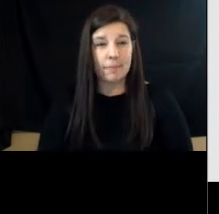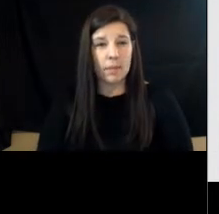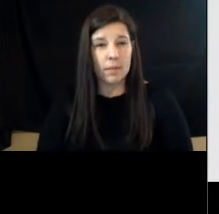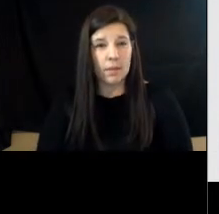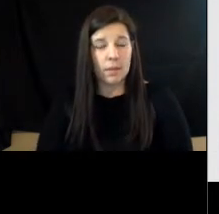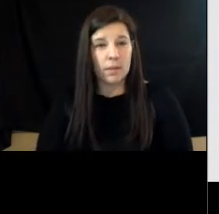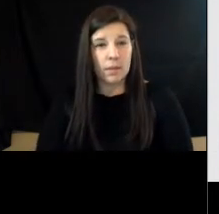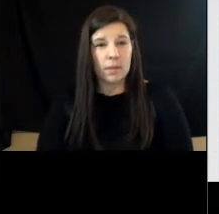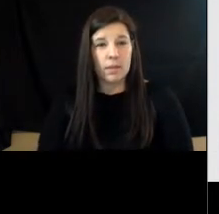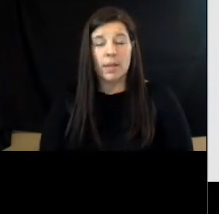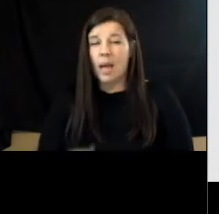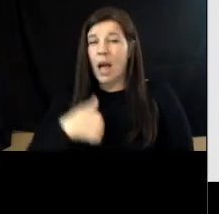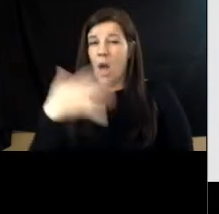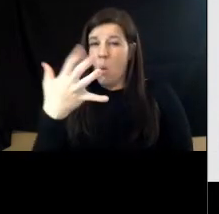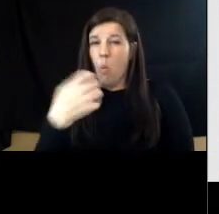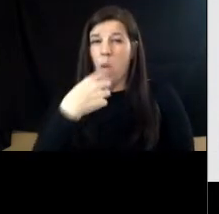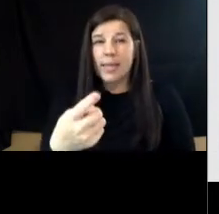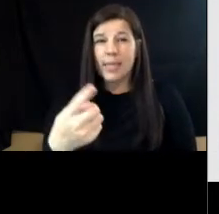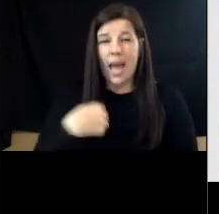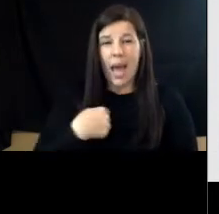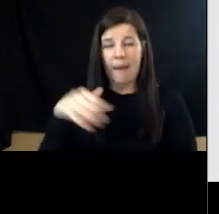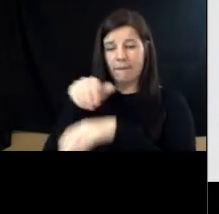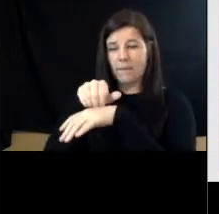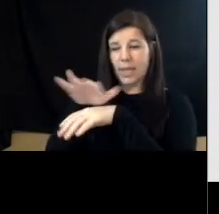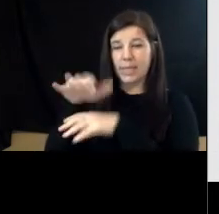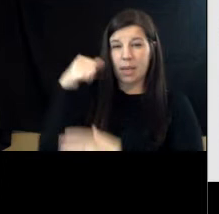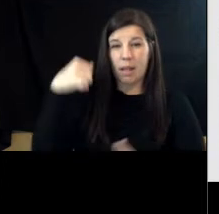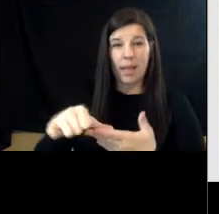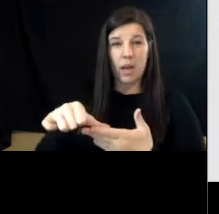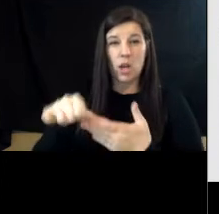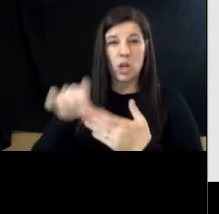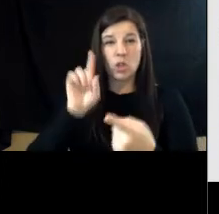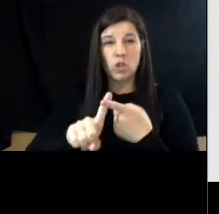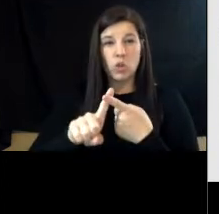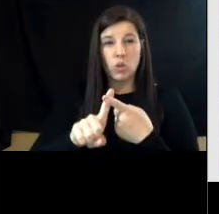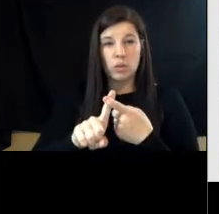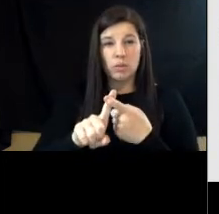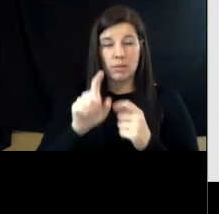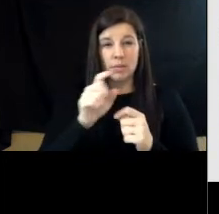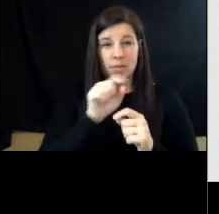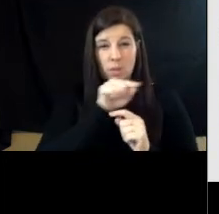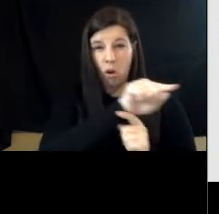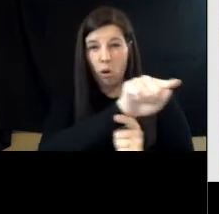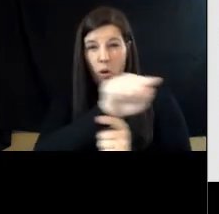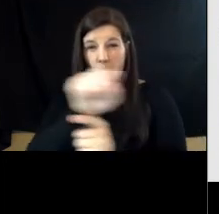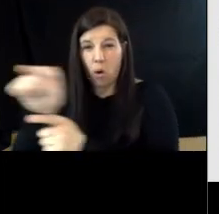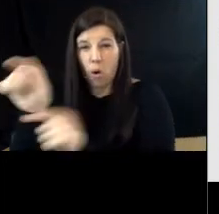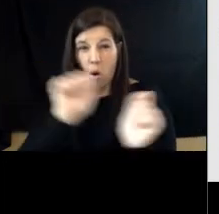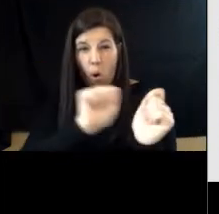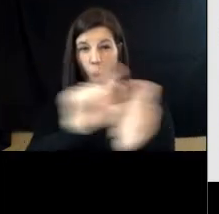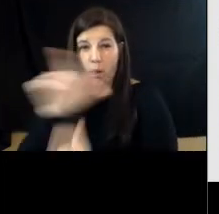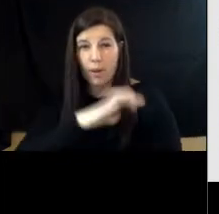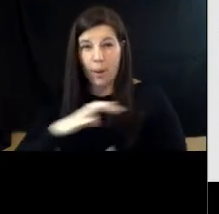might I say I have sent a letter to all of you commissioners about